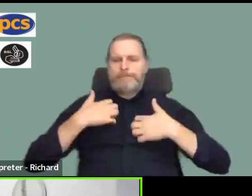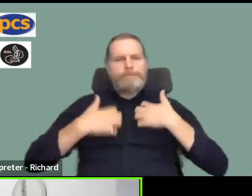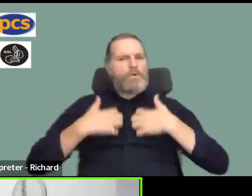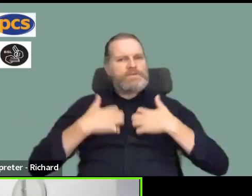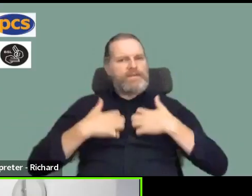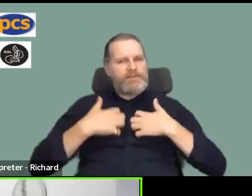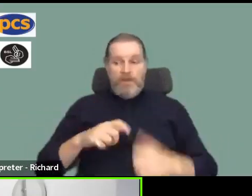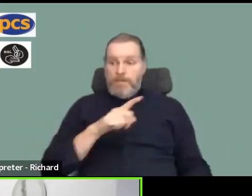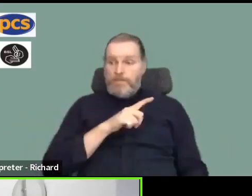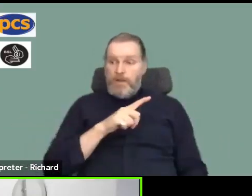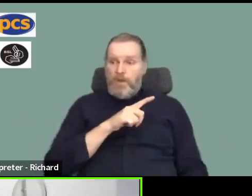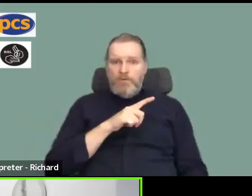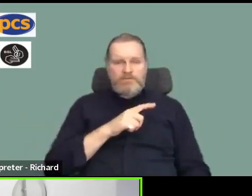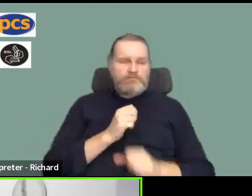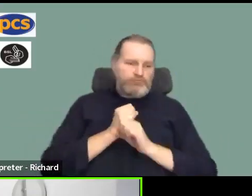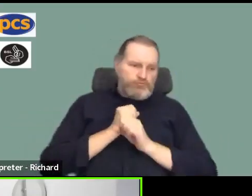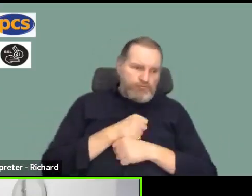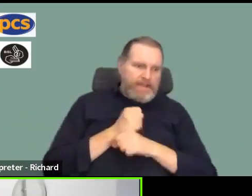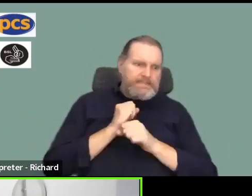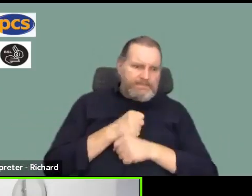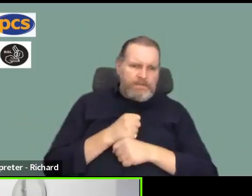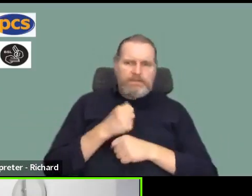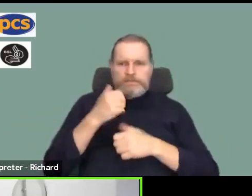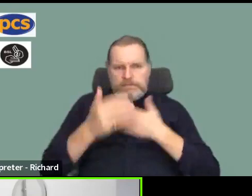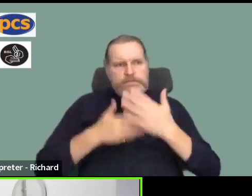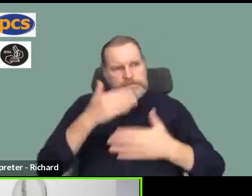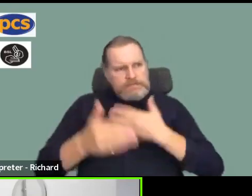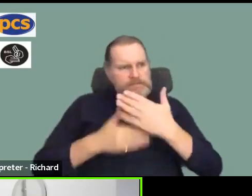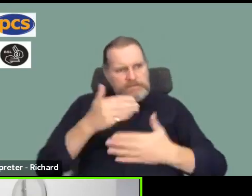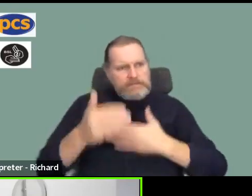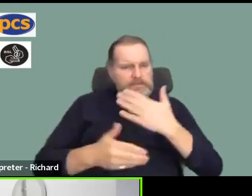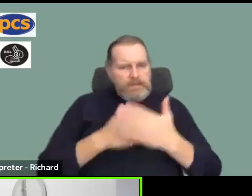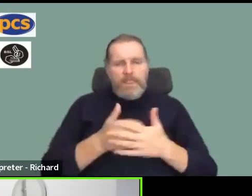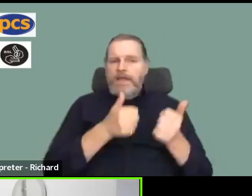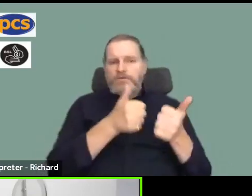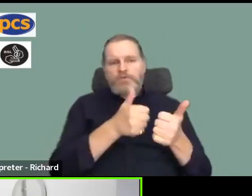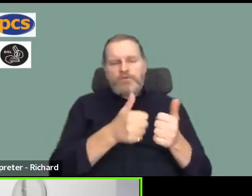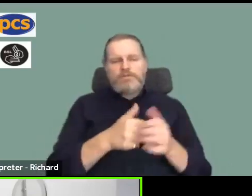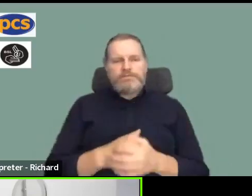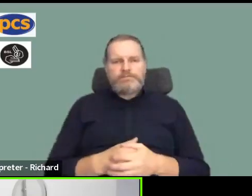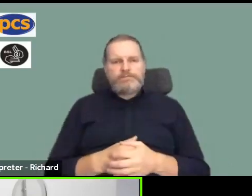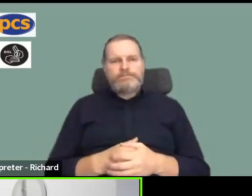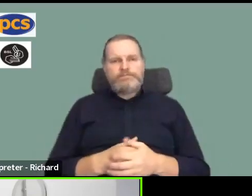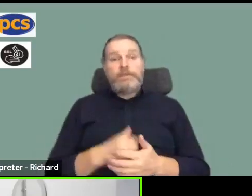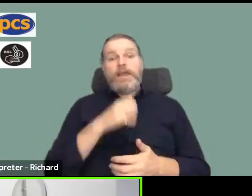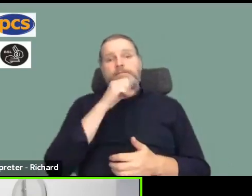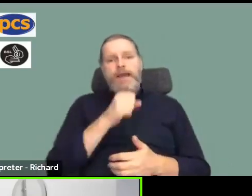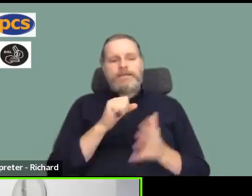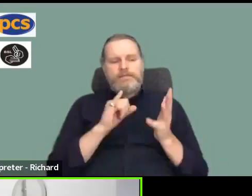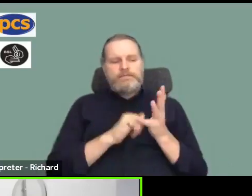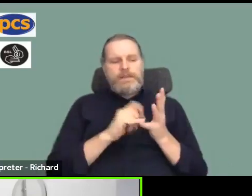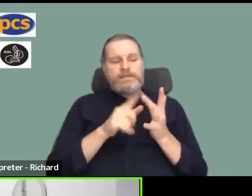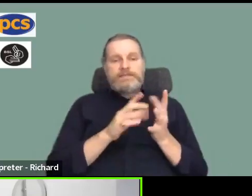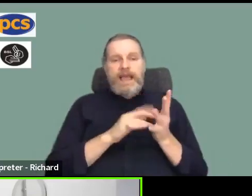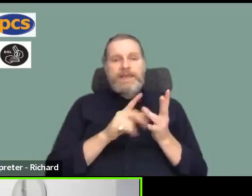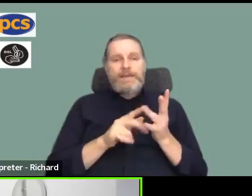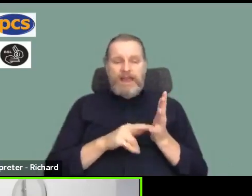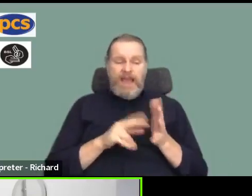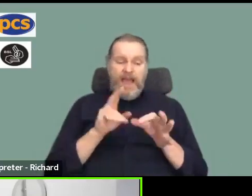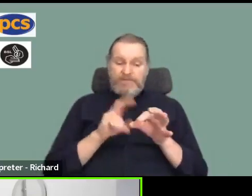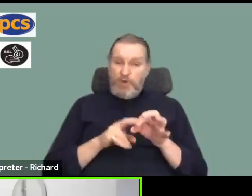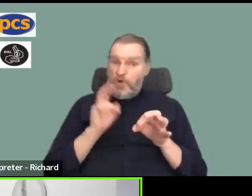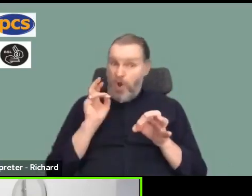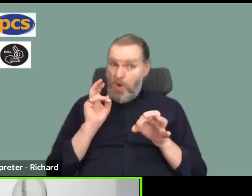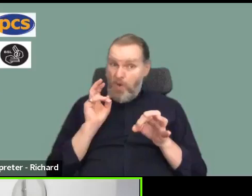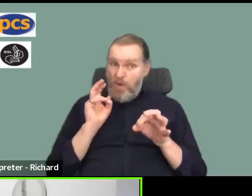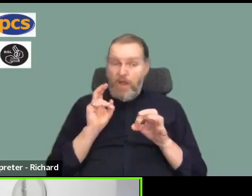stressful and long time leading up to the ballot. In a similar vein, Simon says, I need to pop off now, but as a member, this